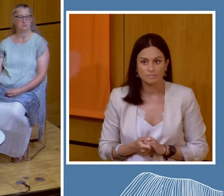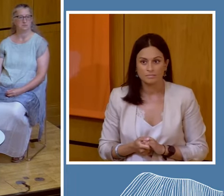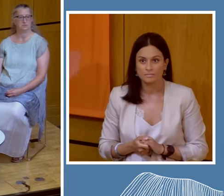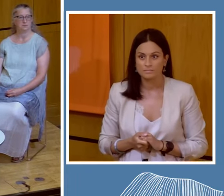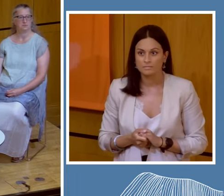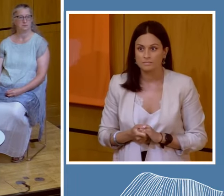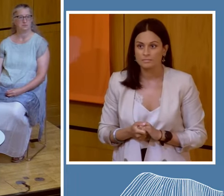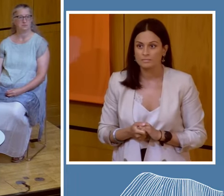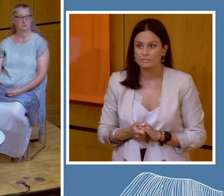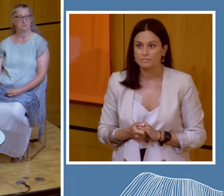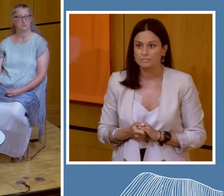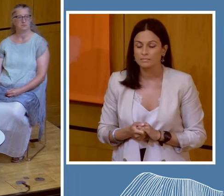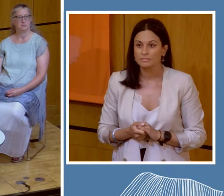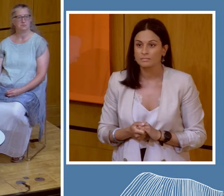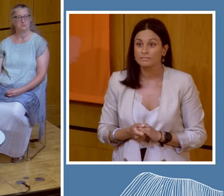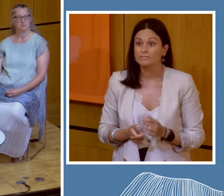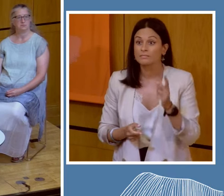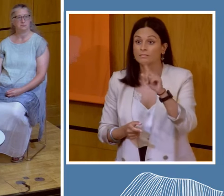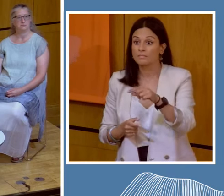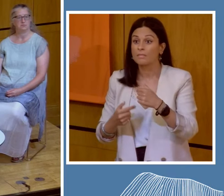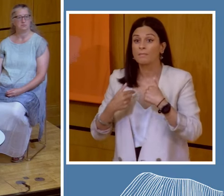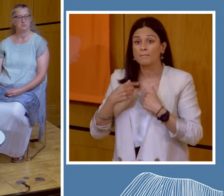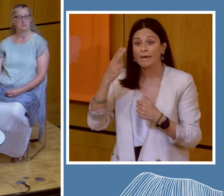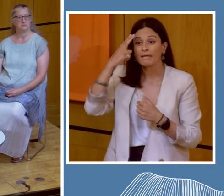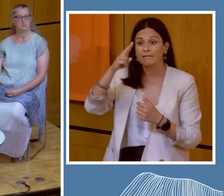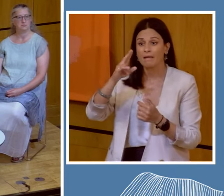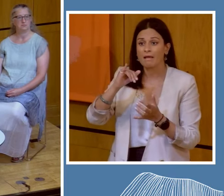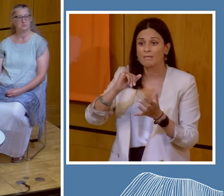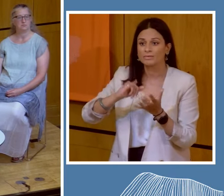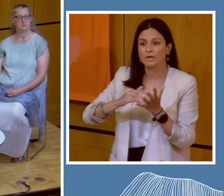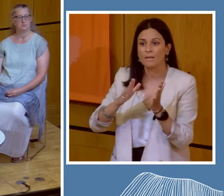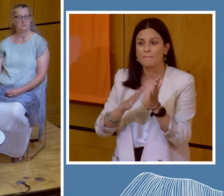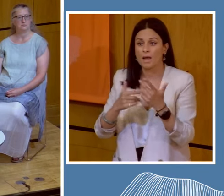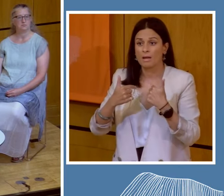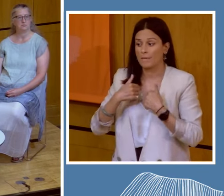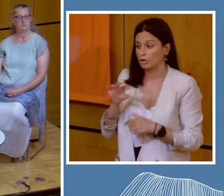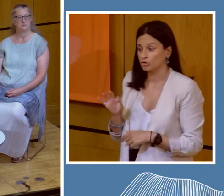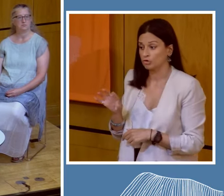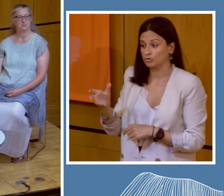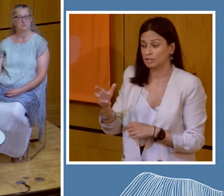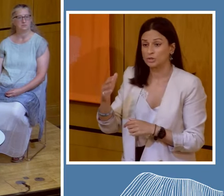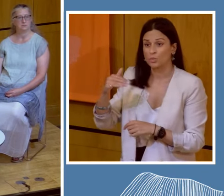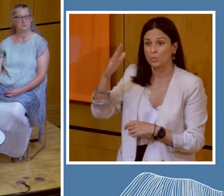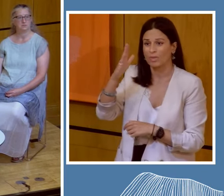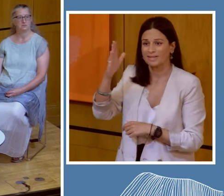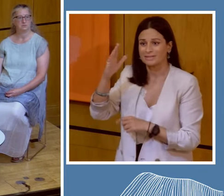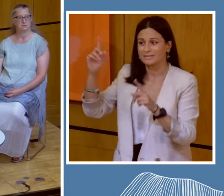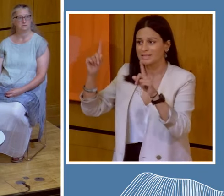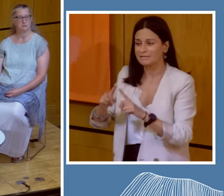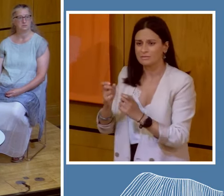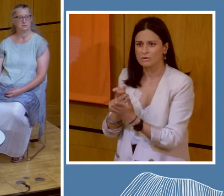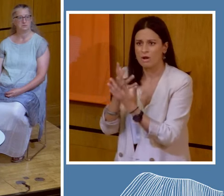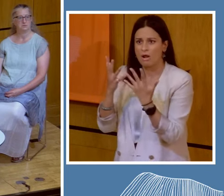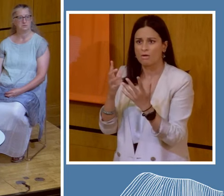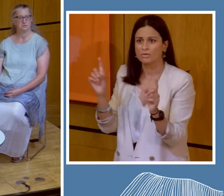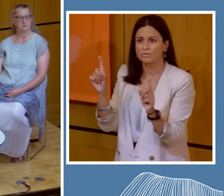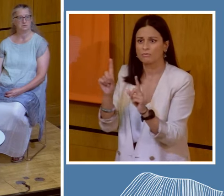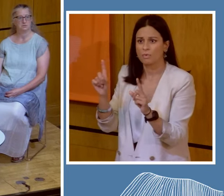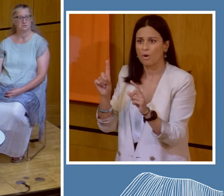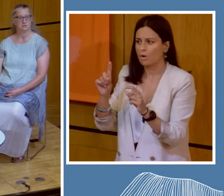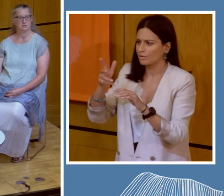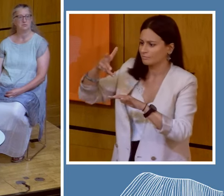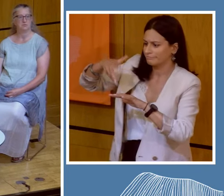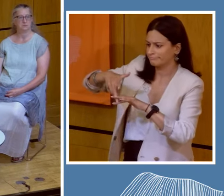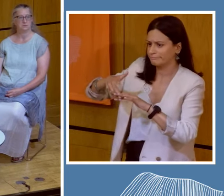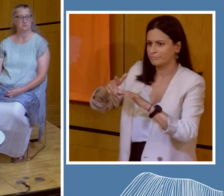Hi. My name is Sagar. My region in India is northeast India where a lot of the indigenous